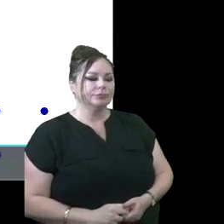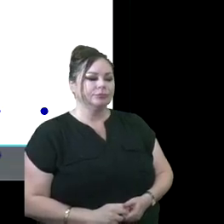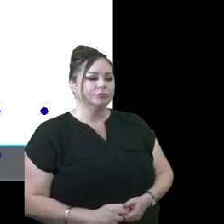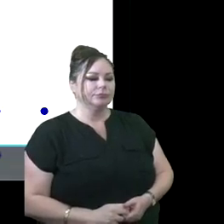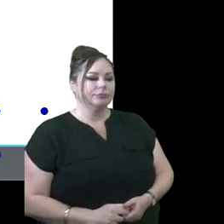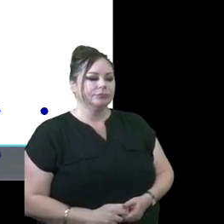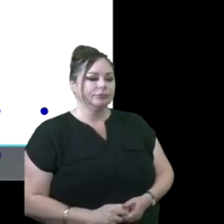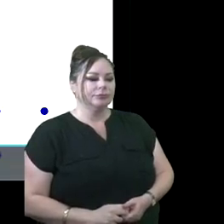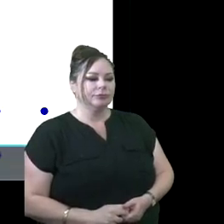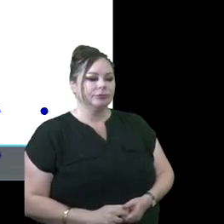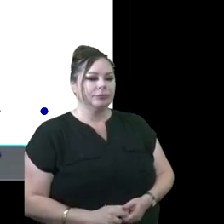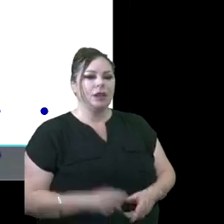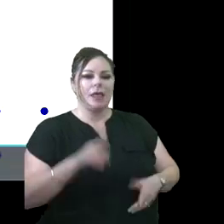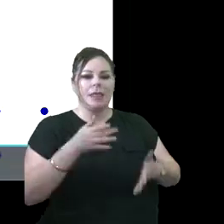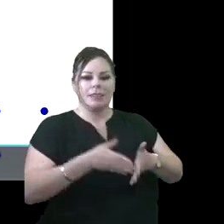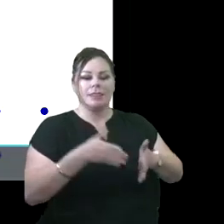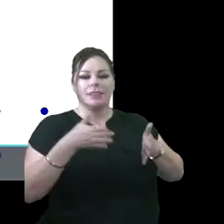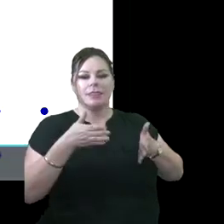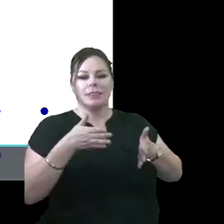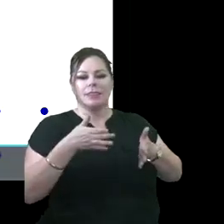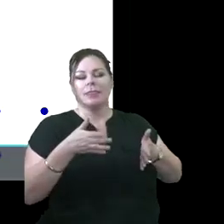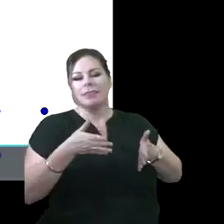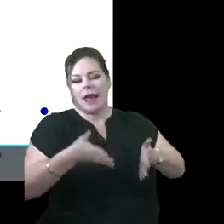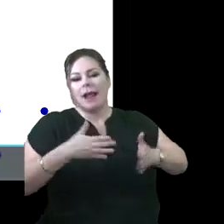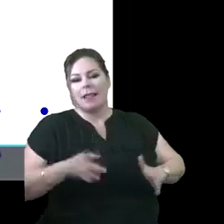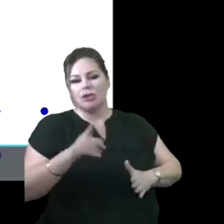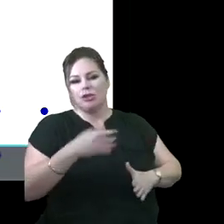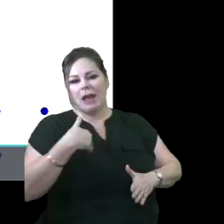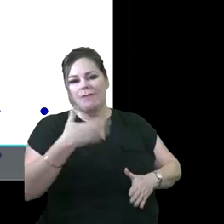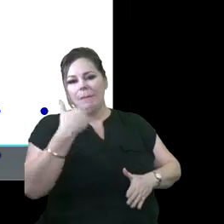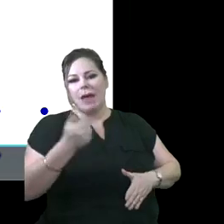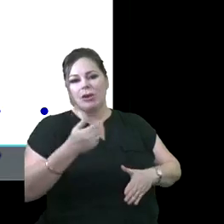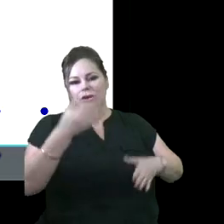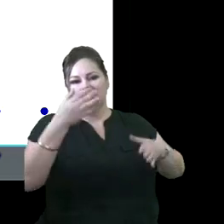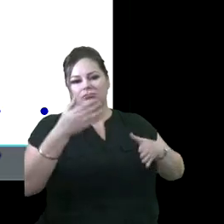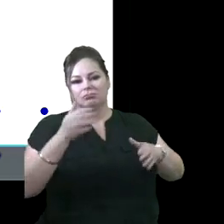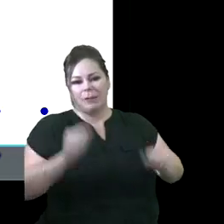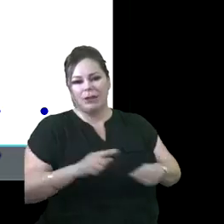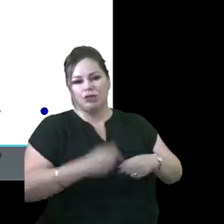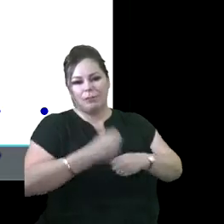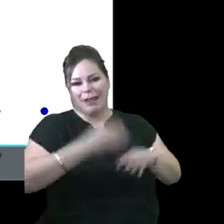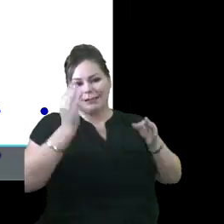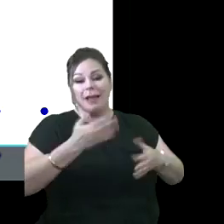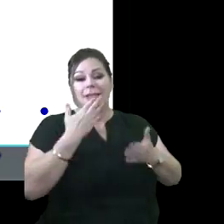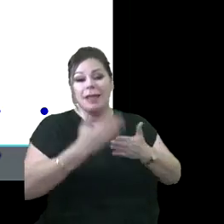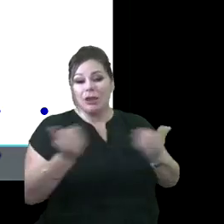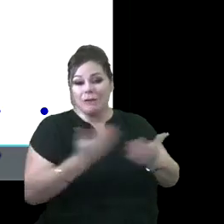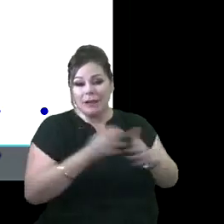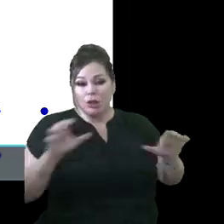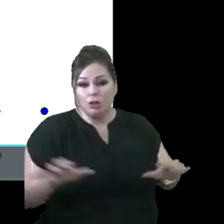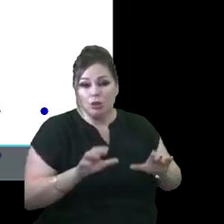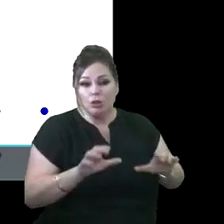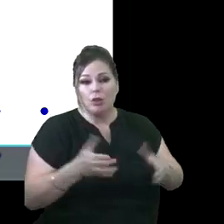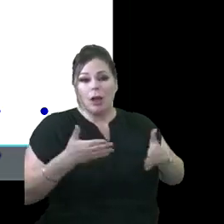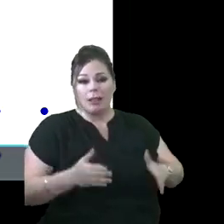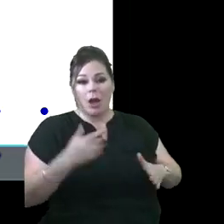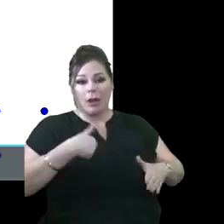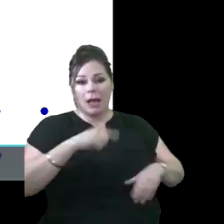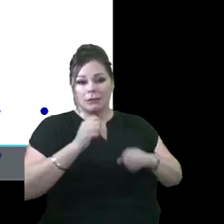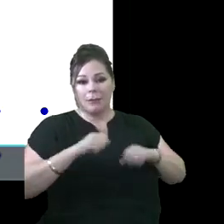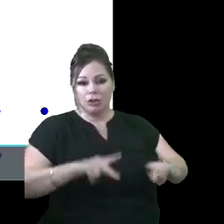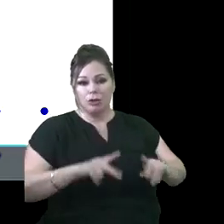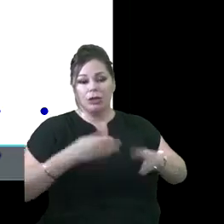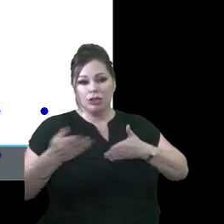And your decision making. And again, I just want to say thank you to all that you do. Thank you for allowing us the opportunity